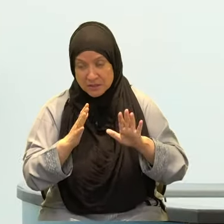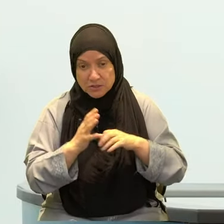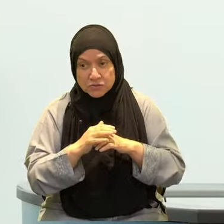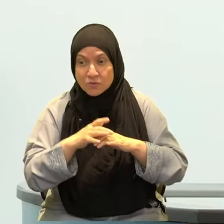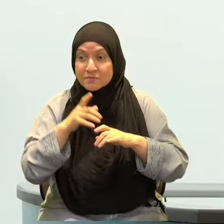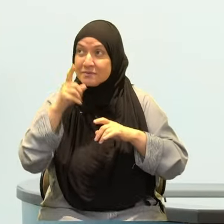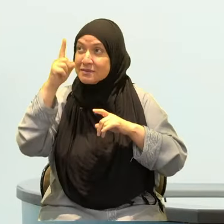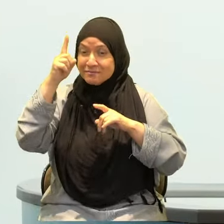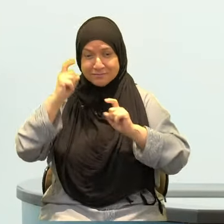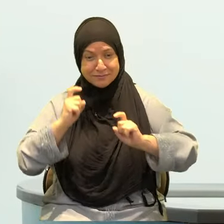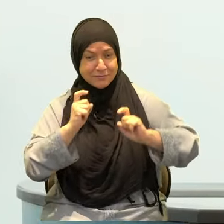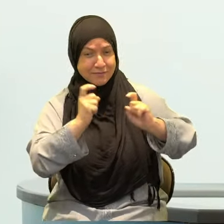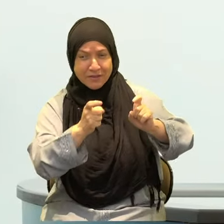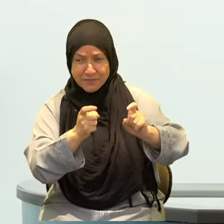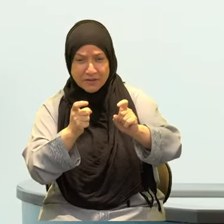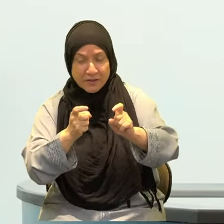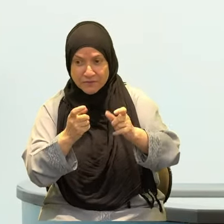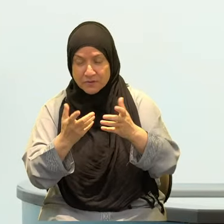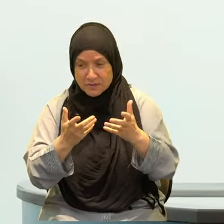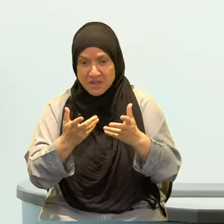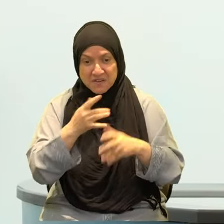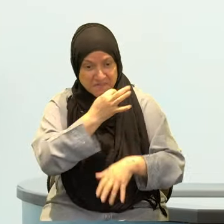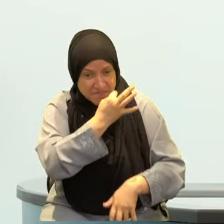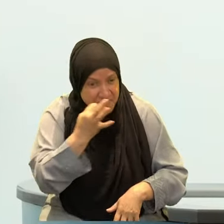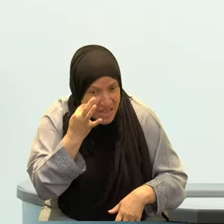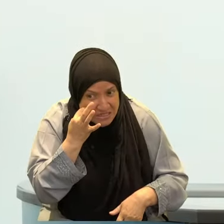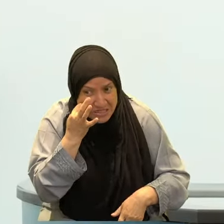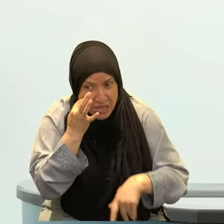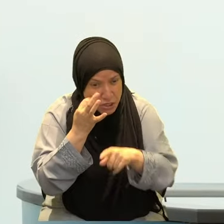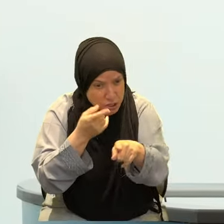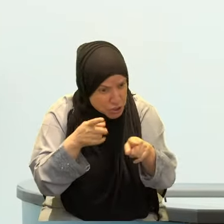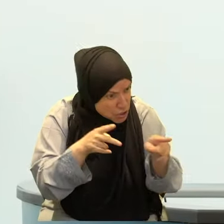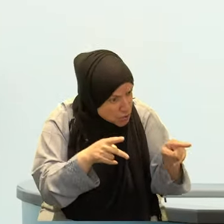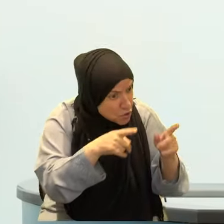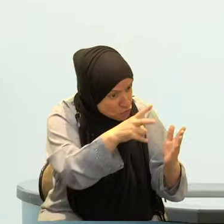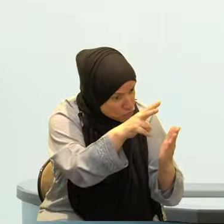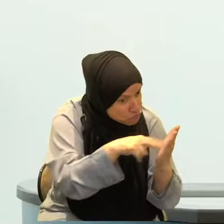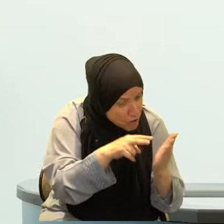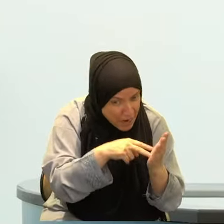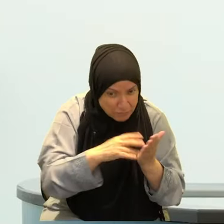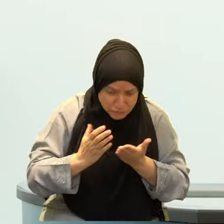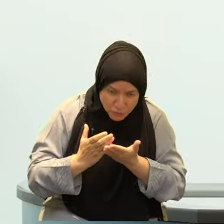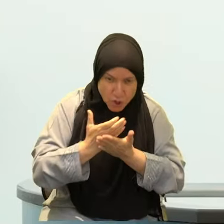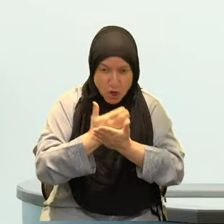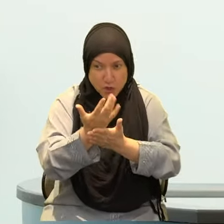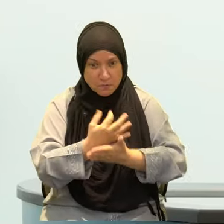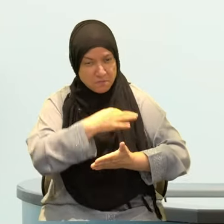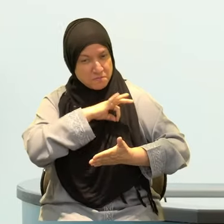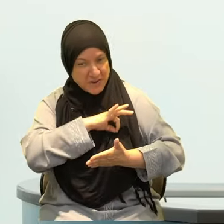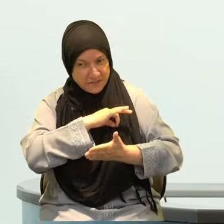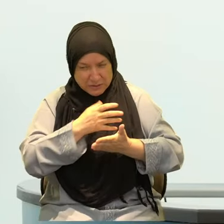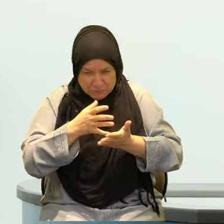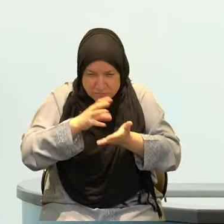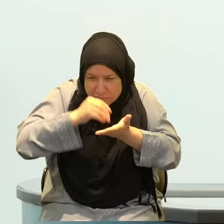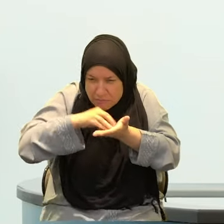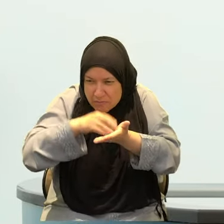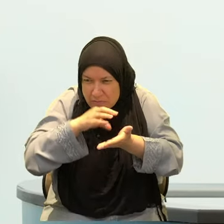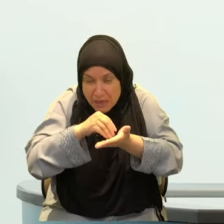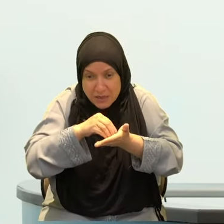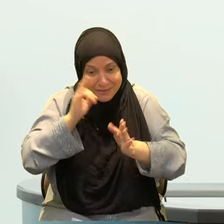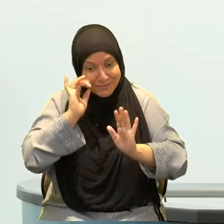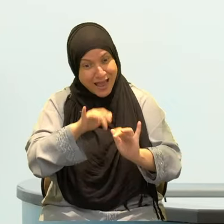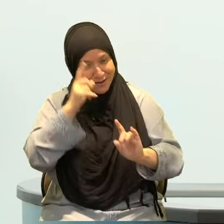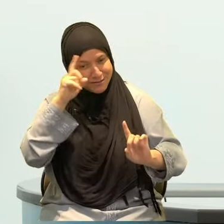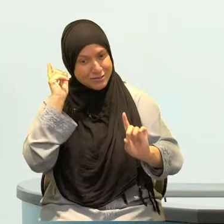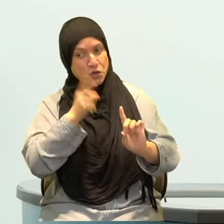What you want to inculcate into your daily life after Ramadan, as far as your goals of ibadah are concerned, your goals of